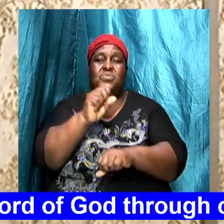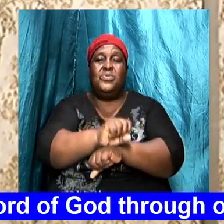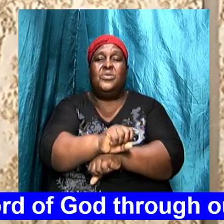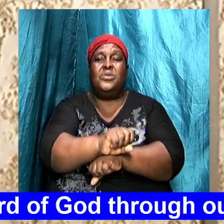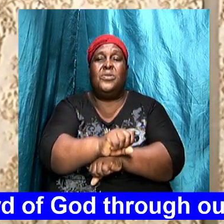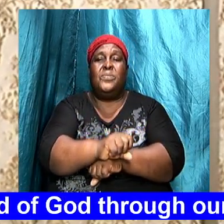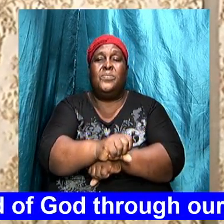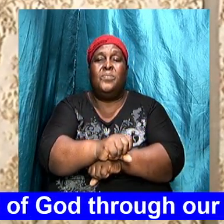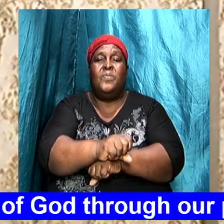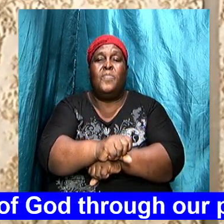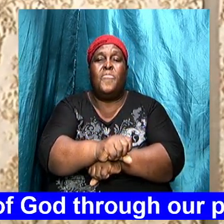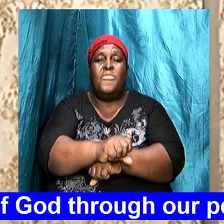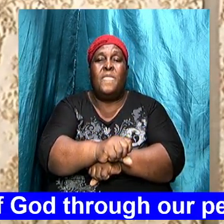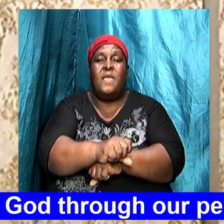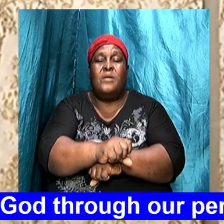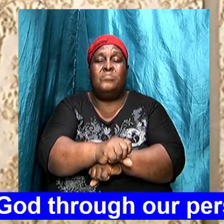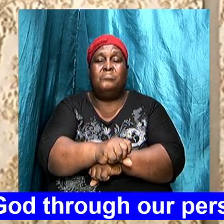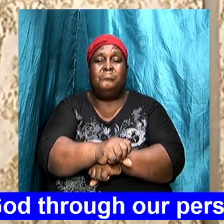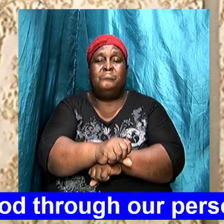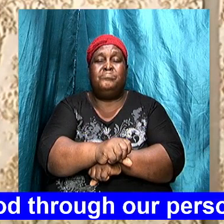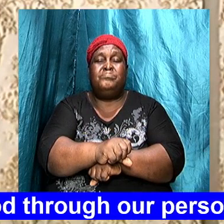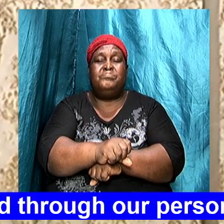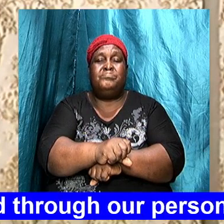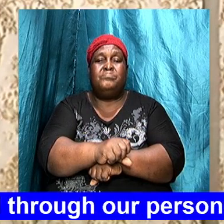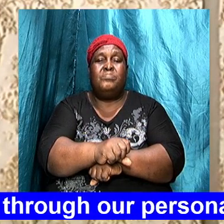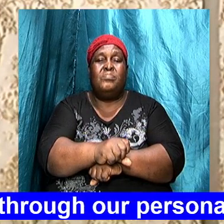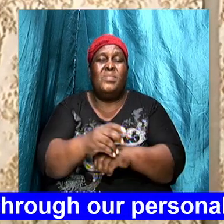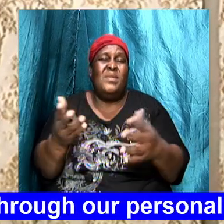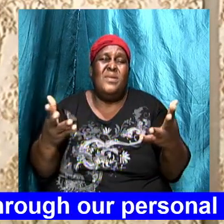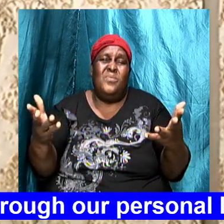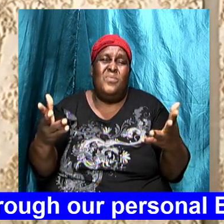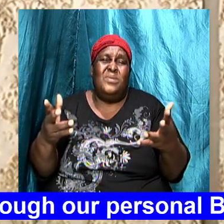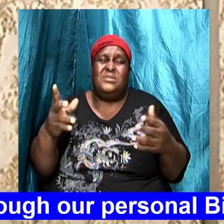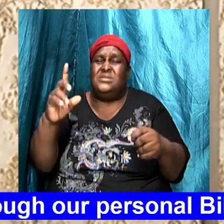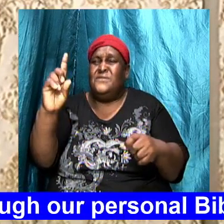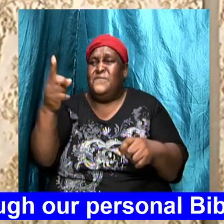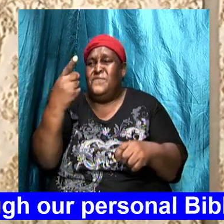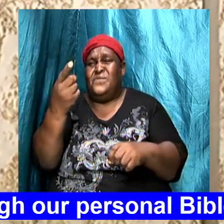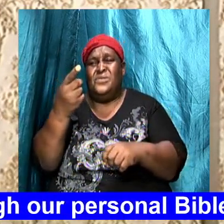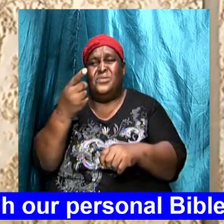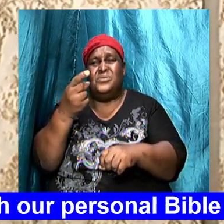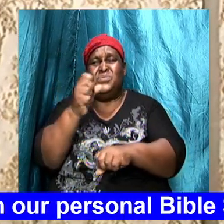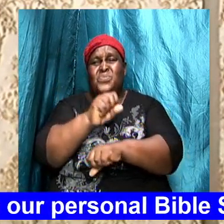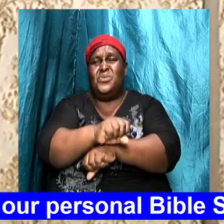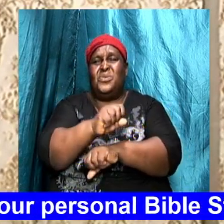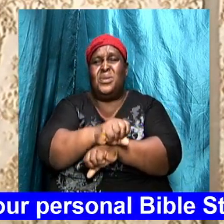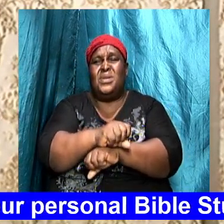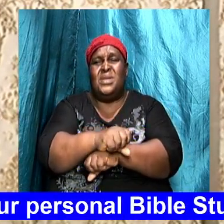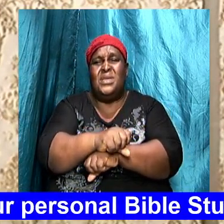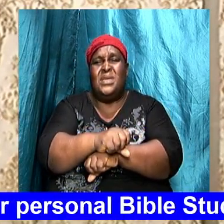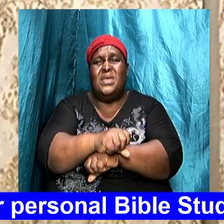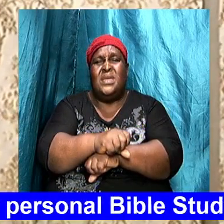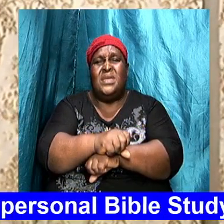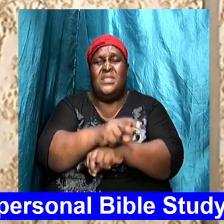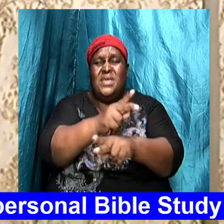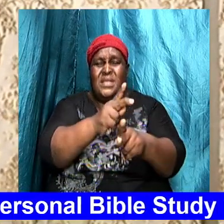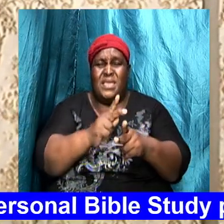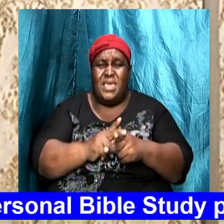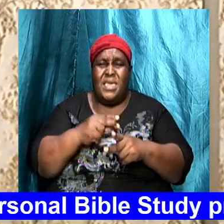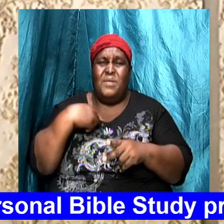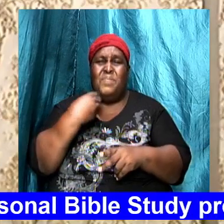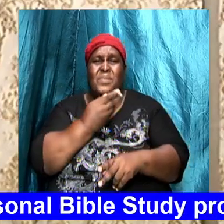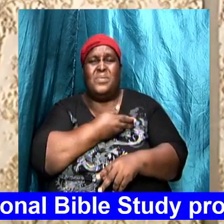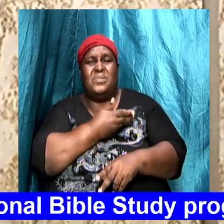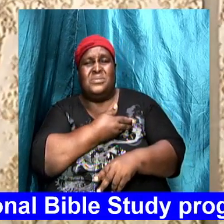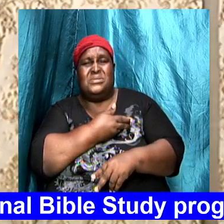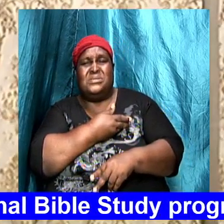what was the first work what was those foundational things brothers and sisters that kept us vibrant and burning